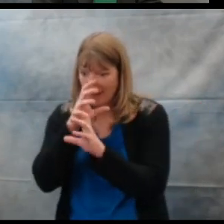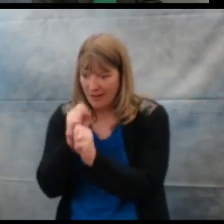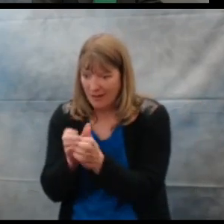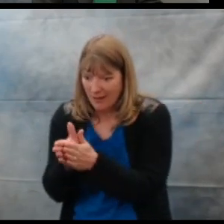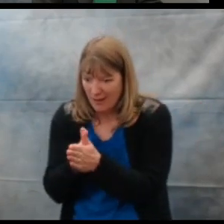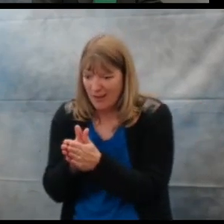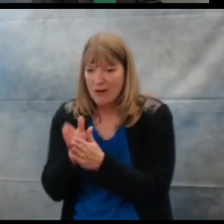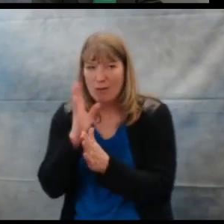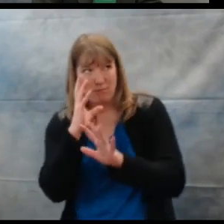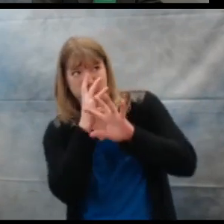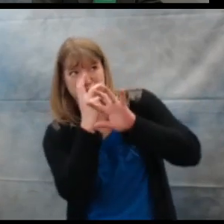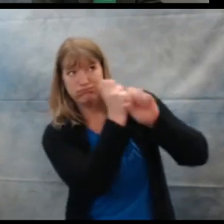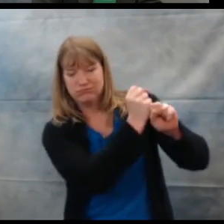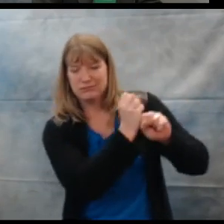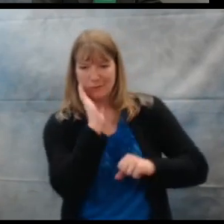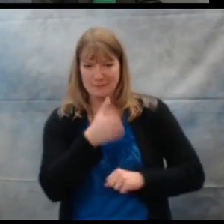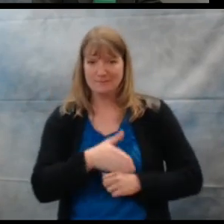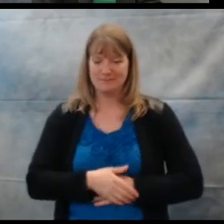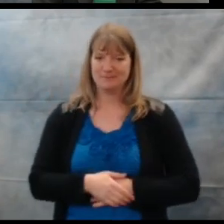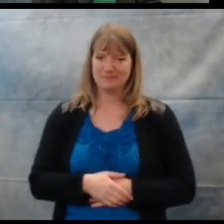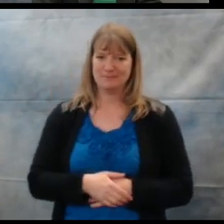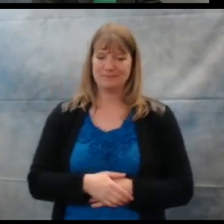is in the child's passion.